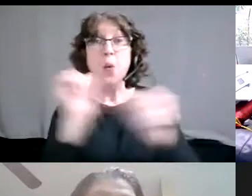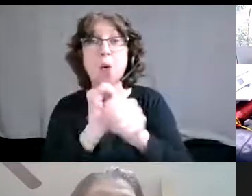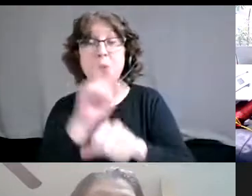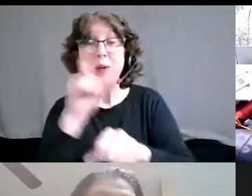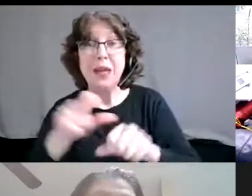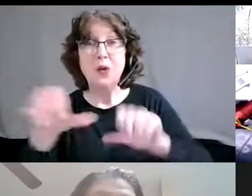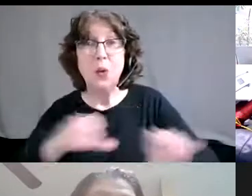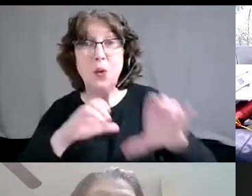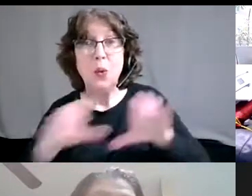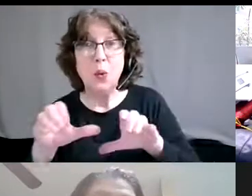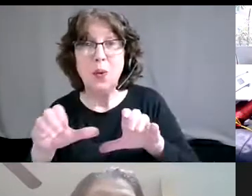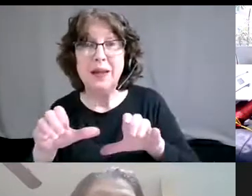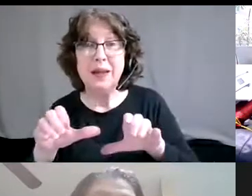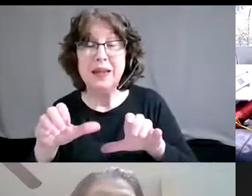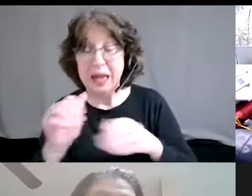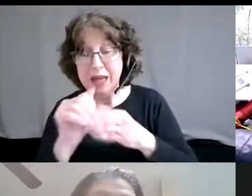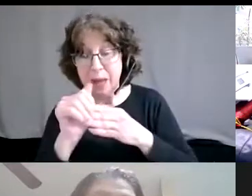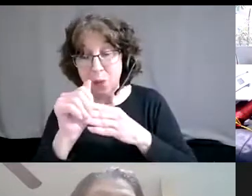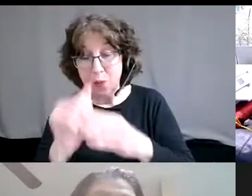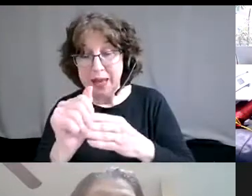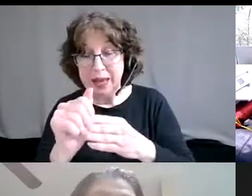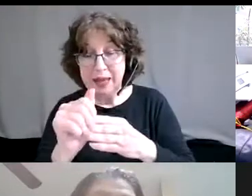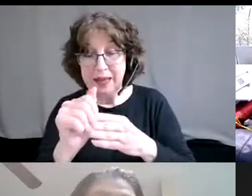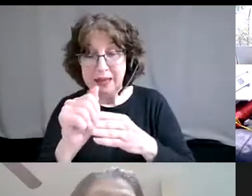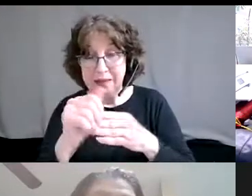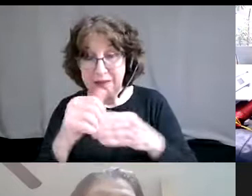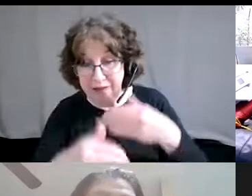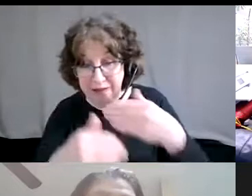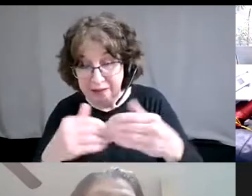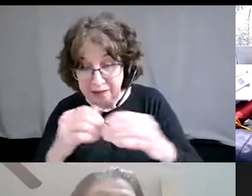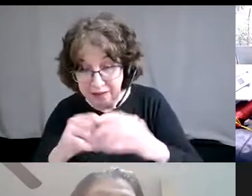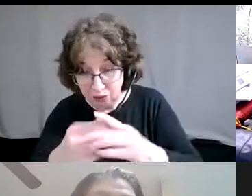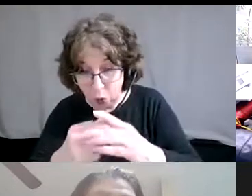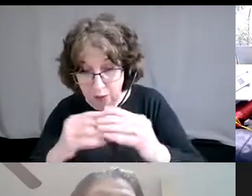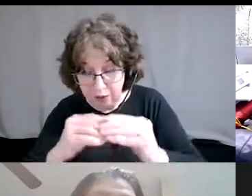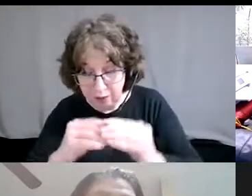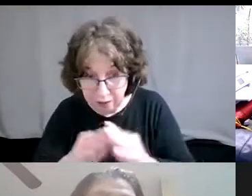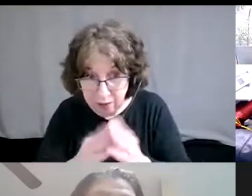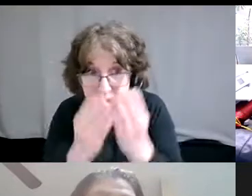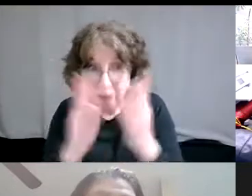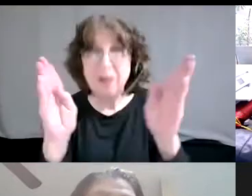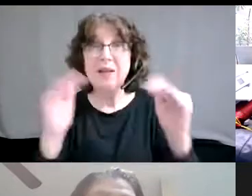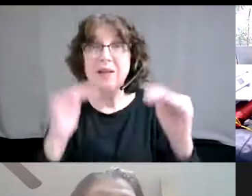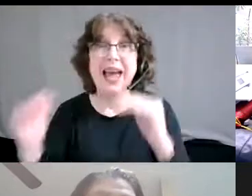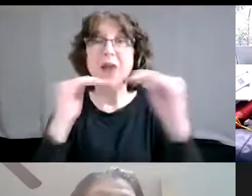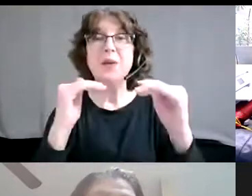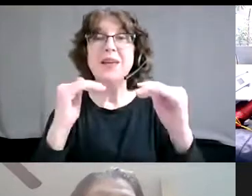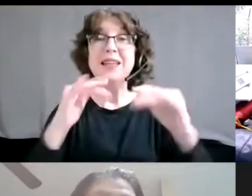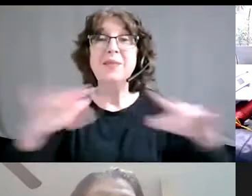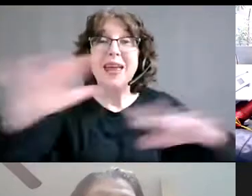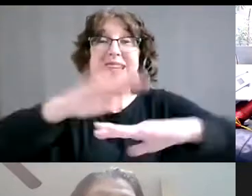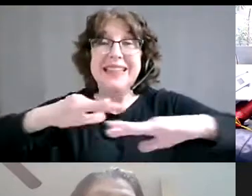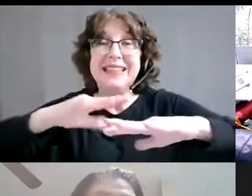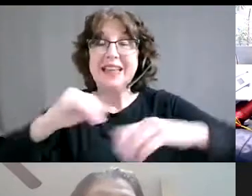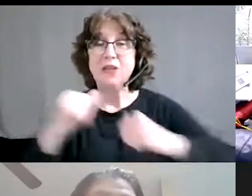in bringing about equity, equitable spaces and structures, and why it's so, so important